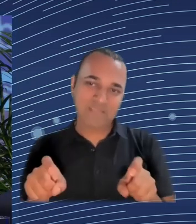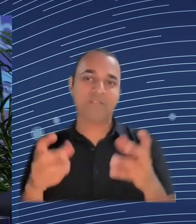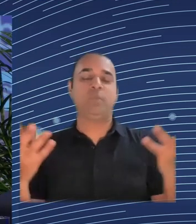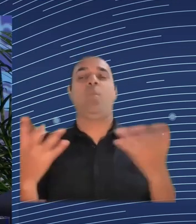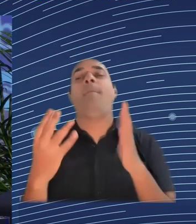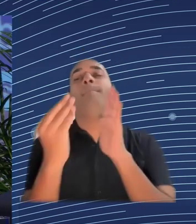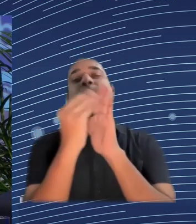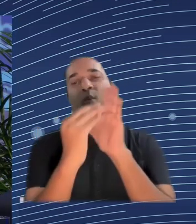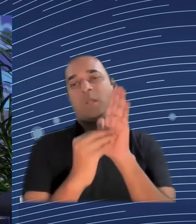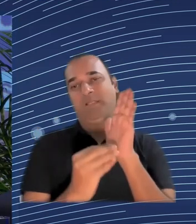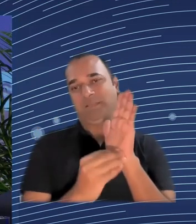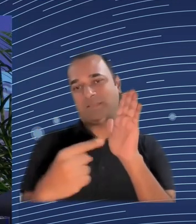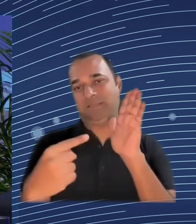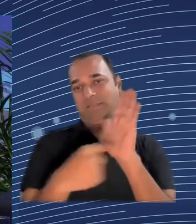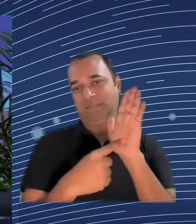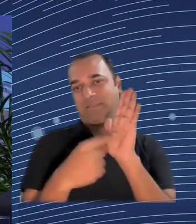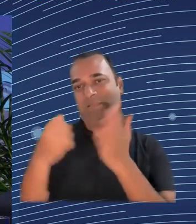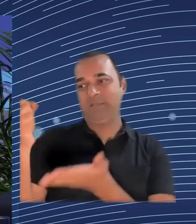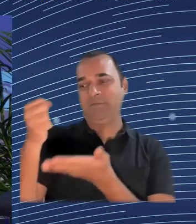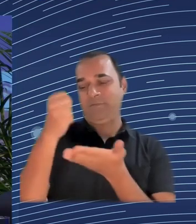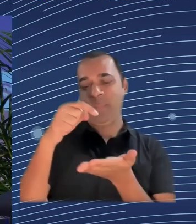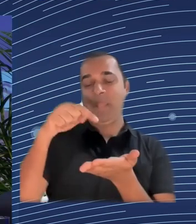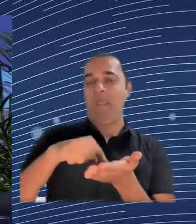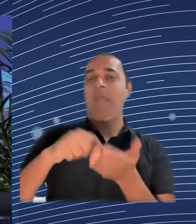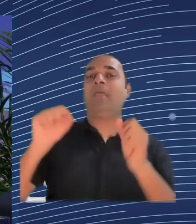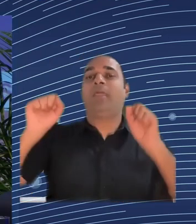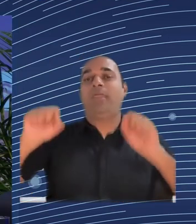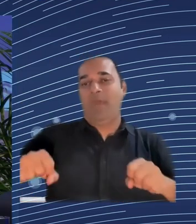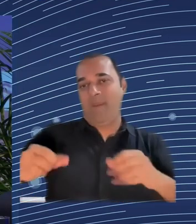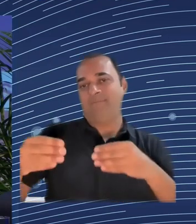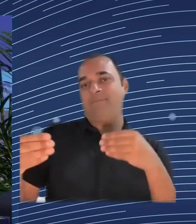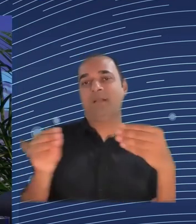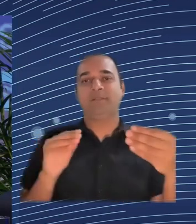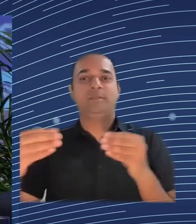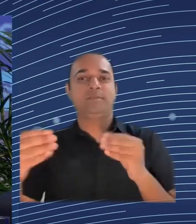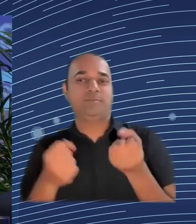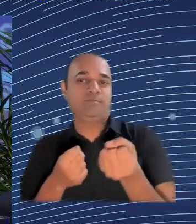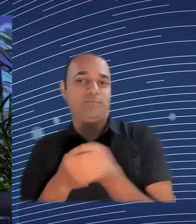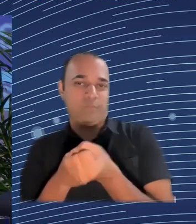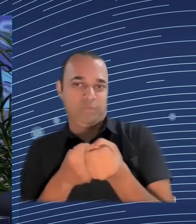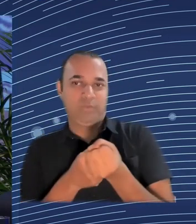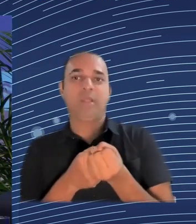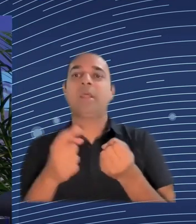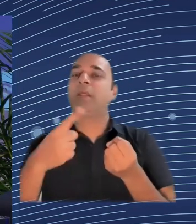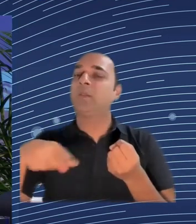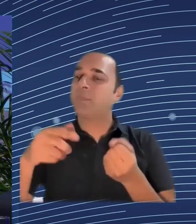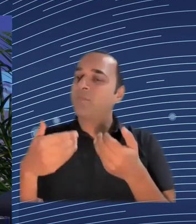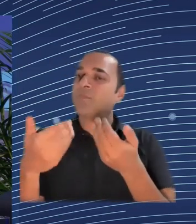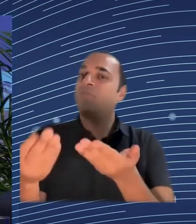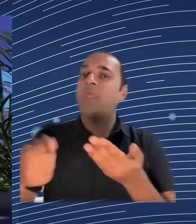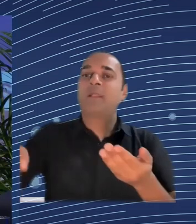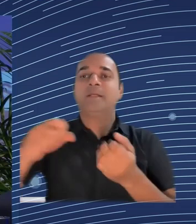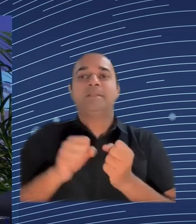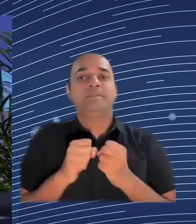be very well connected. Or for the strength of our European industry, totally agree that we might need the type of RRF